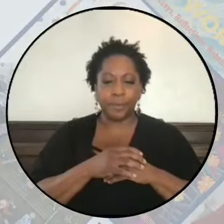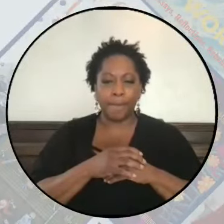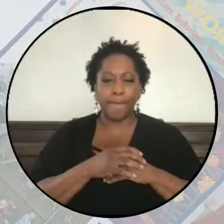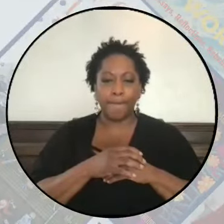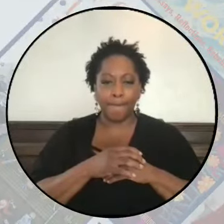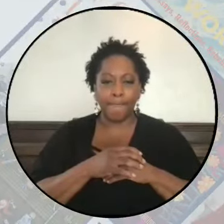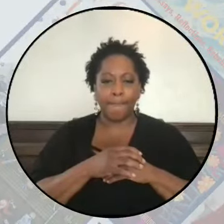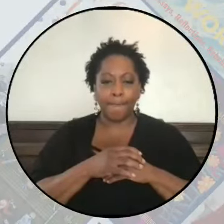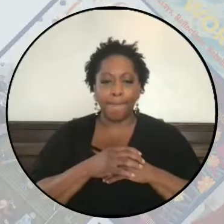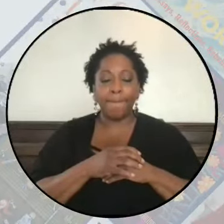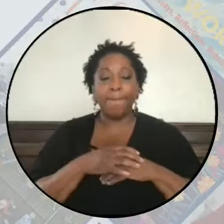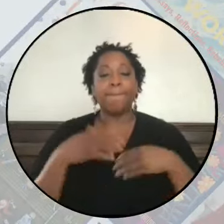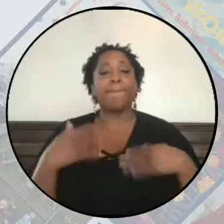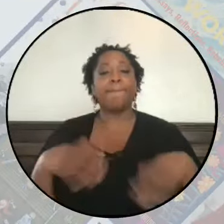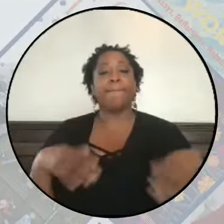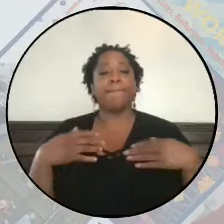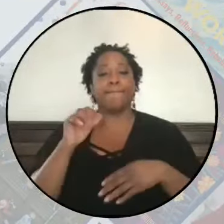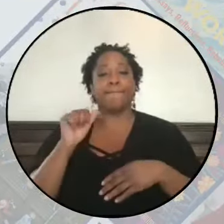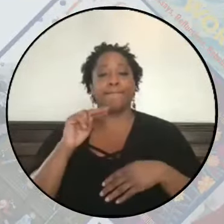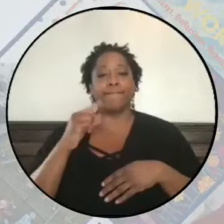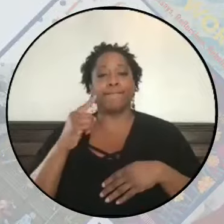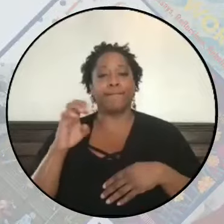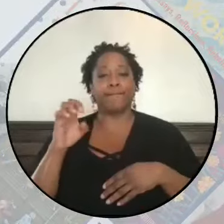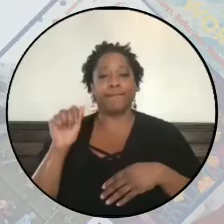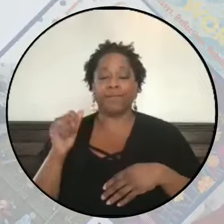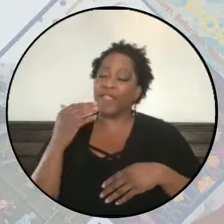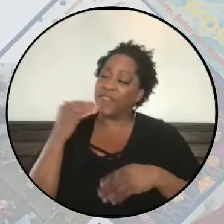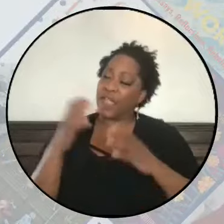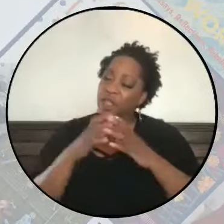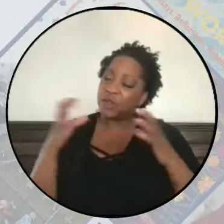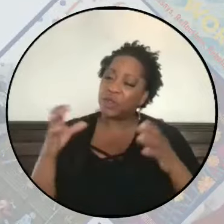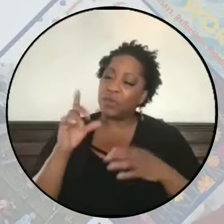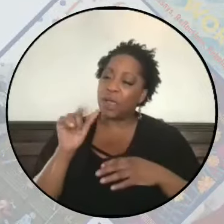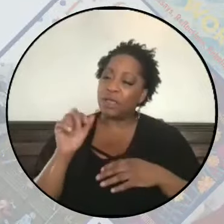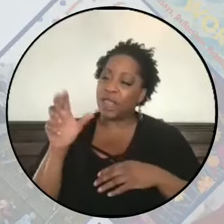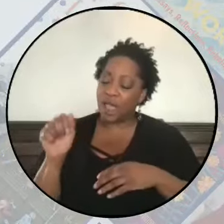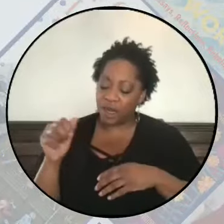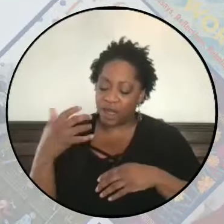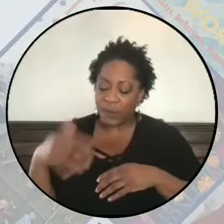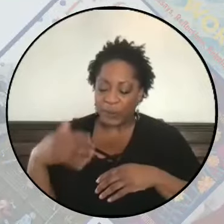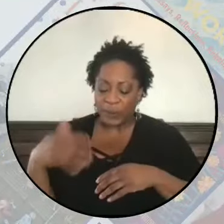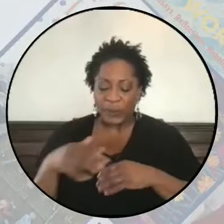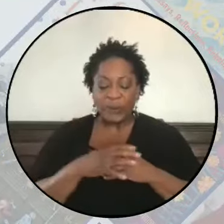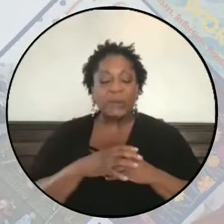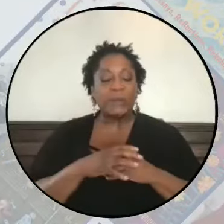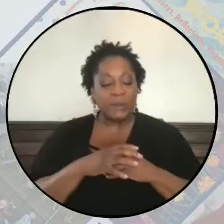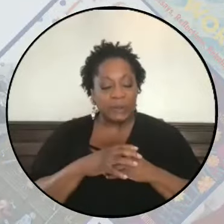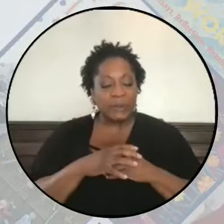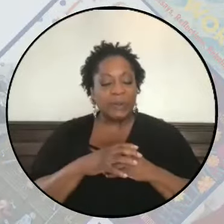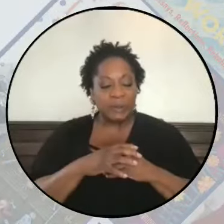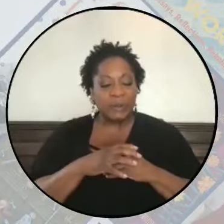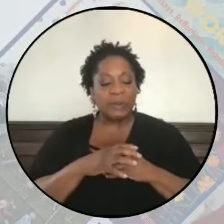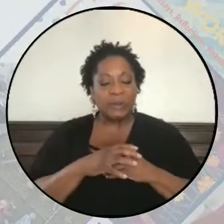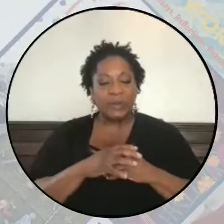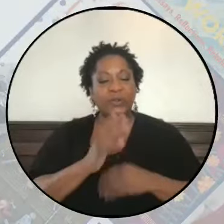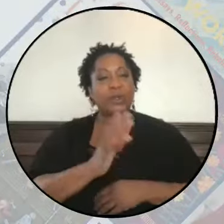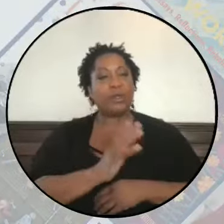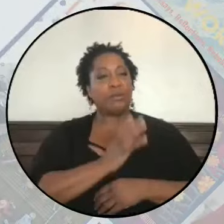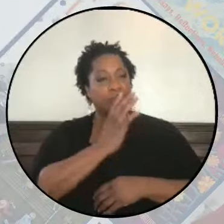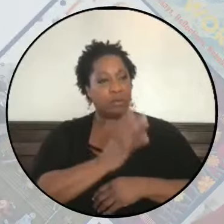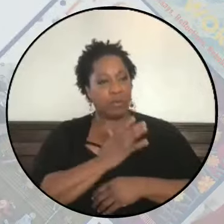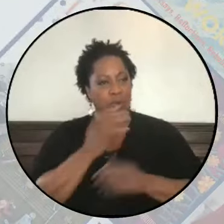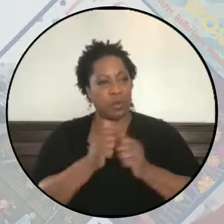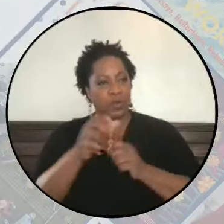well, well, thank you so much, Laura. You know, you're always so eloquent in your